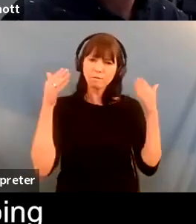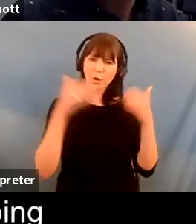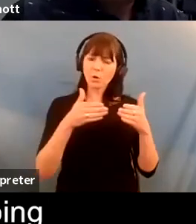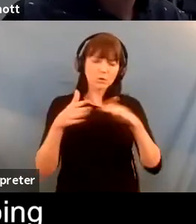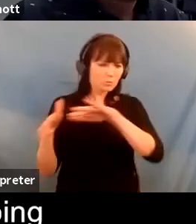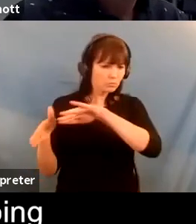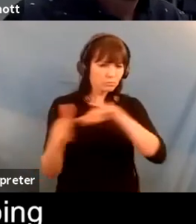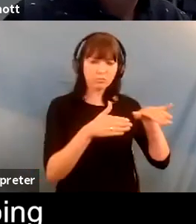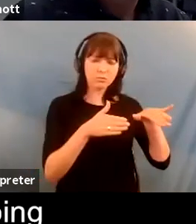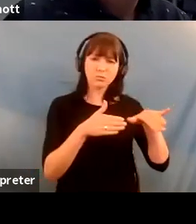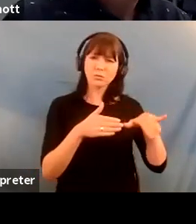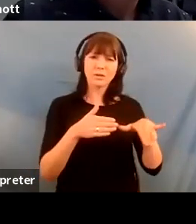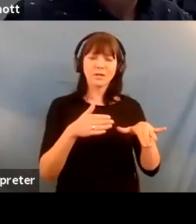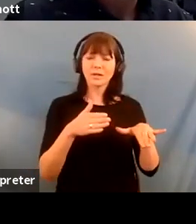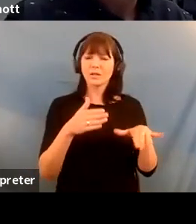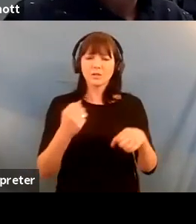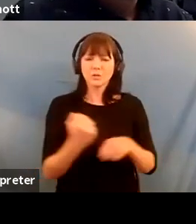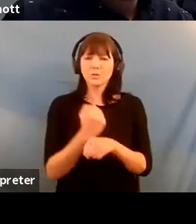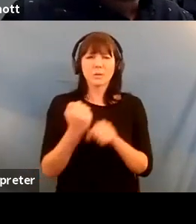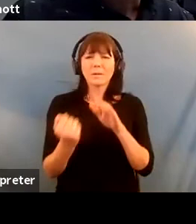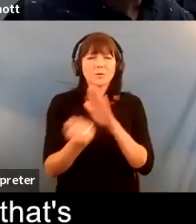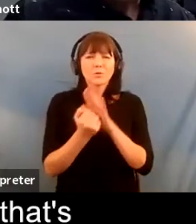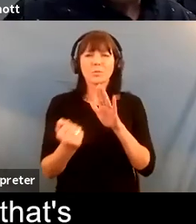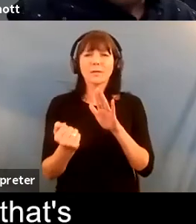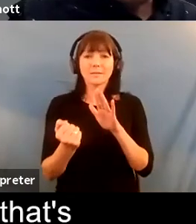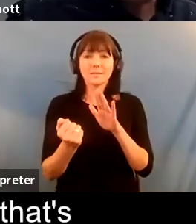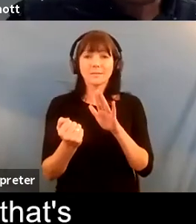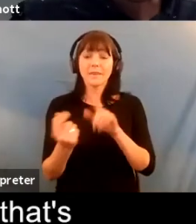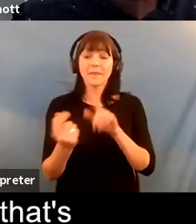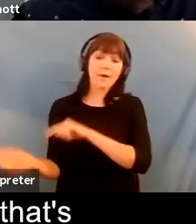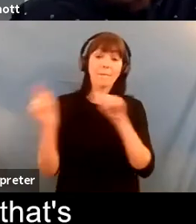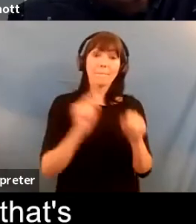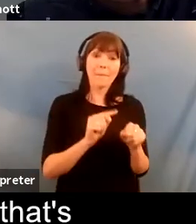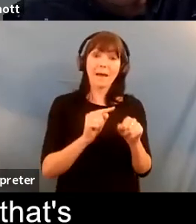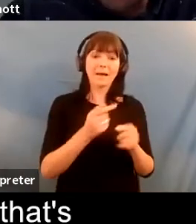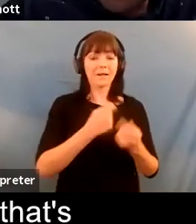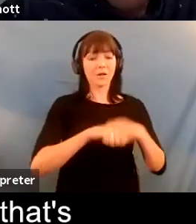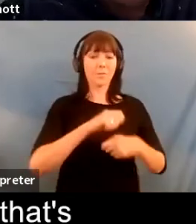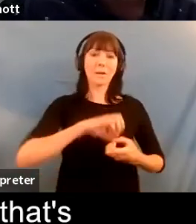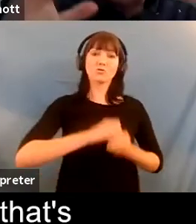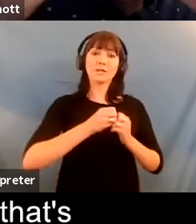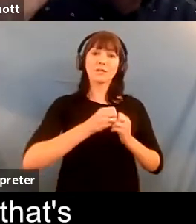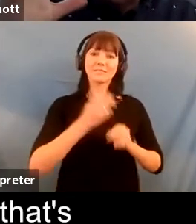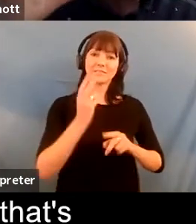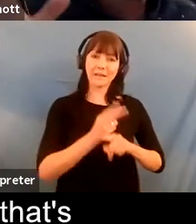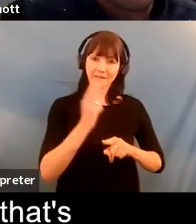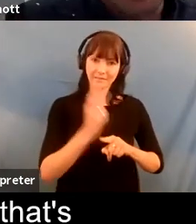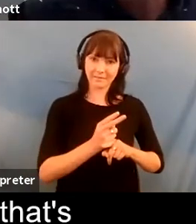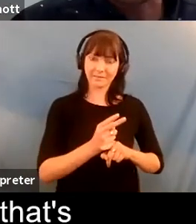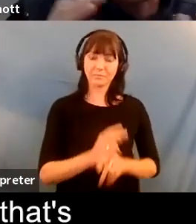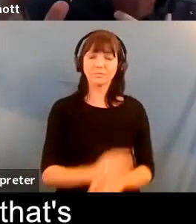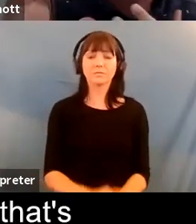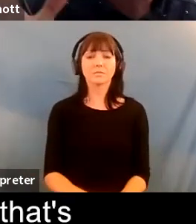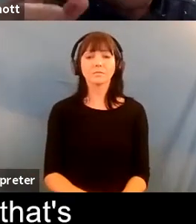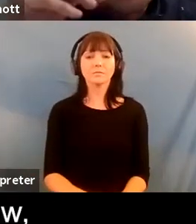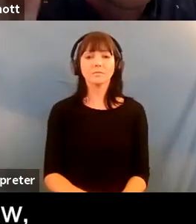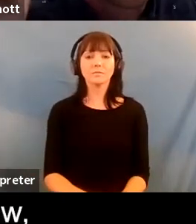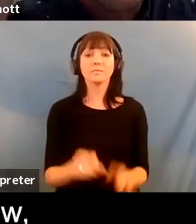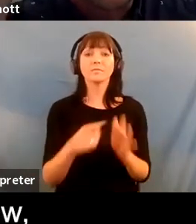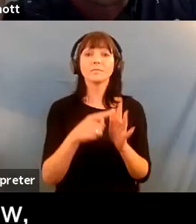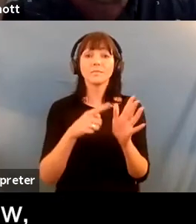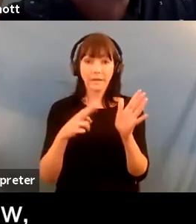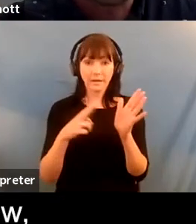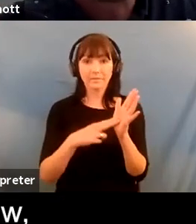exciting and creative later exactly thank you that's fascinating i i i completely